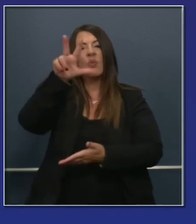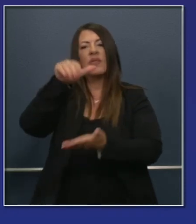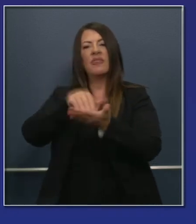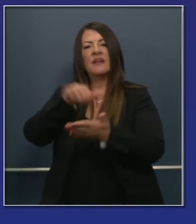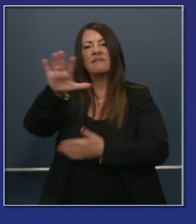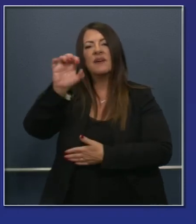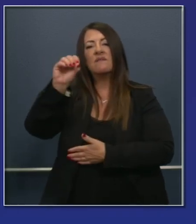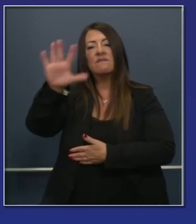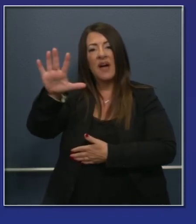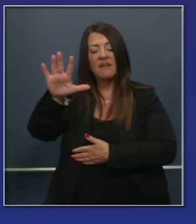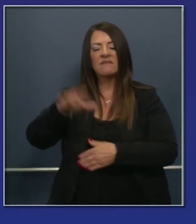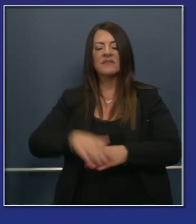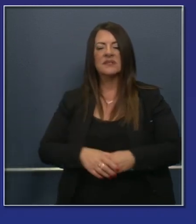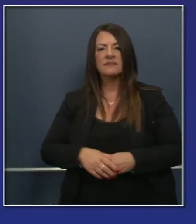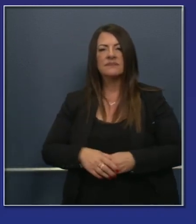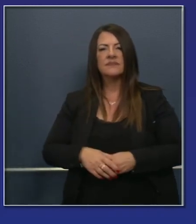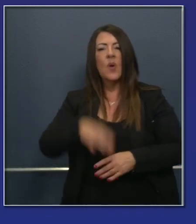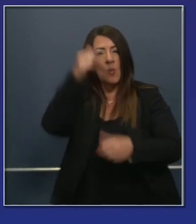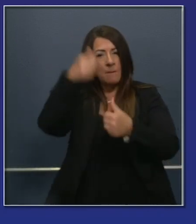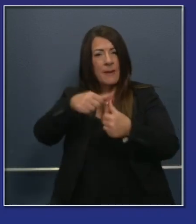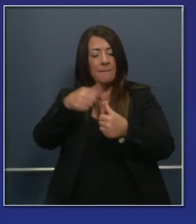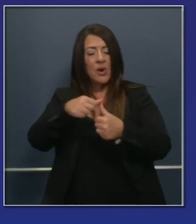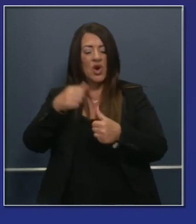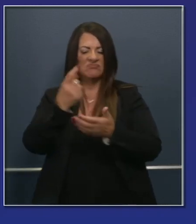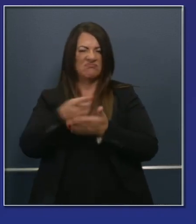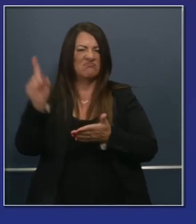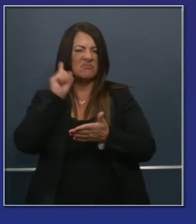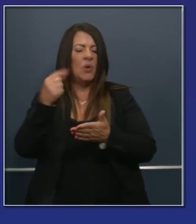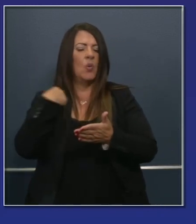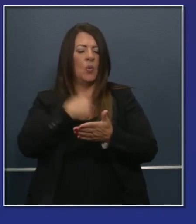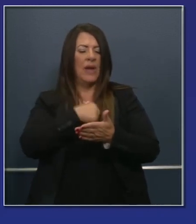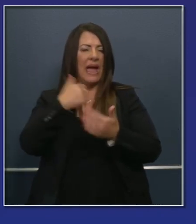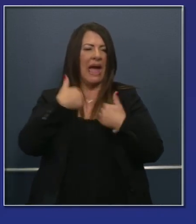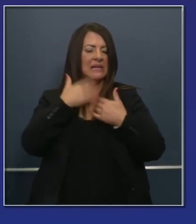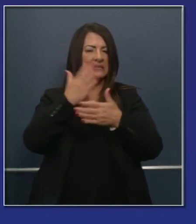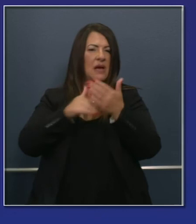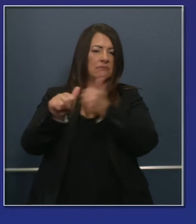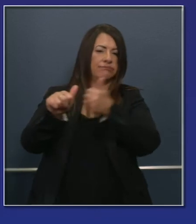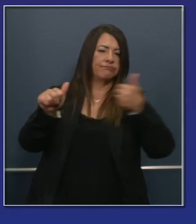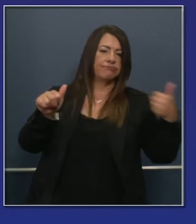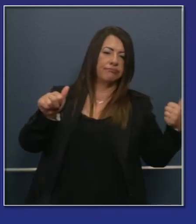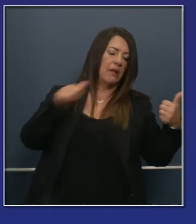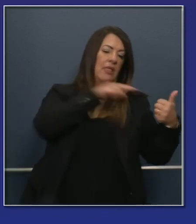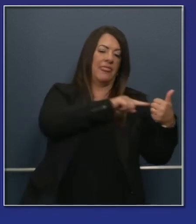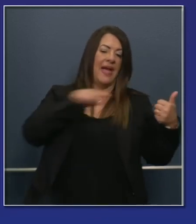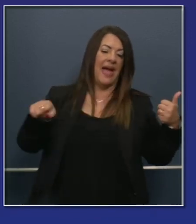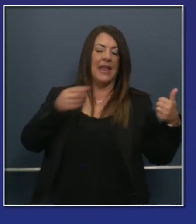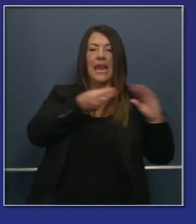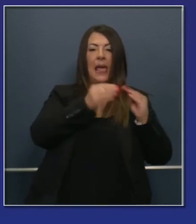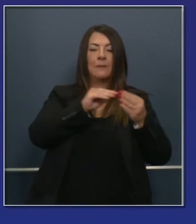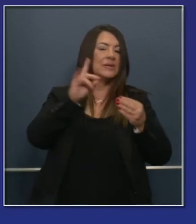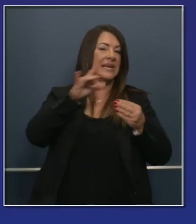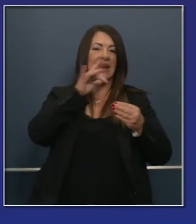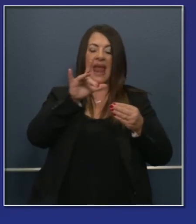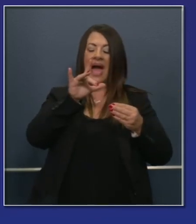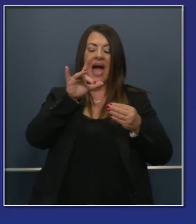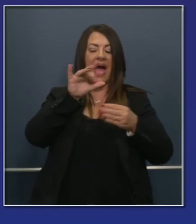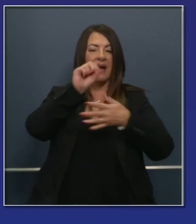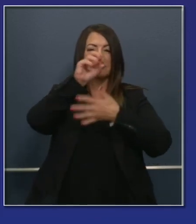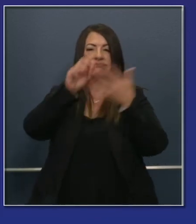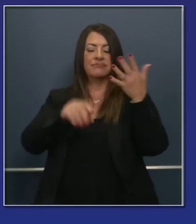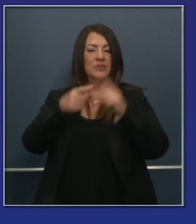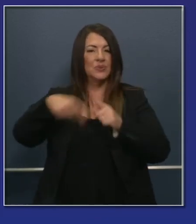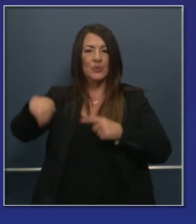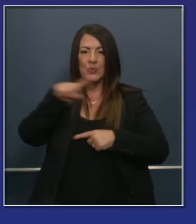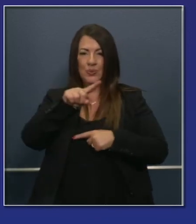reporting out our efforts to clean up the backlog, bring all the positive cases related to the backlog of total cases, roughly